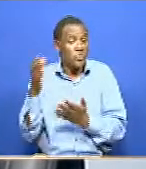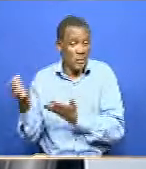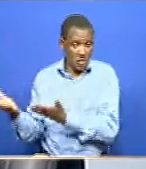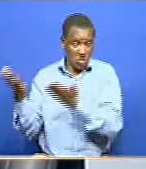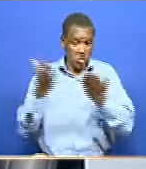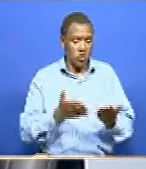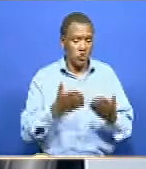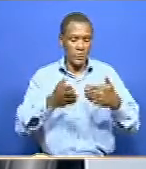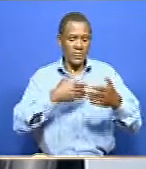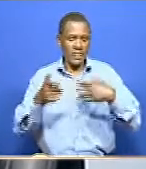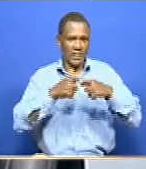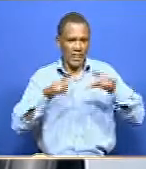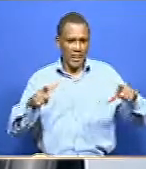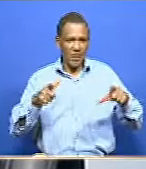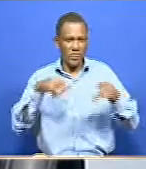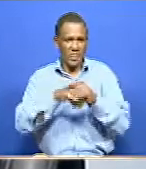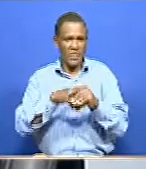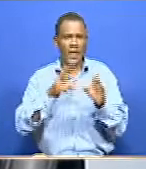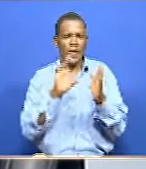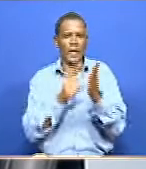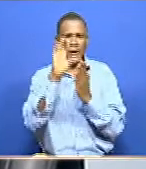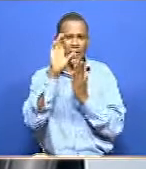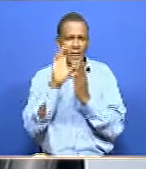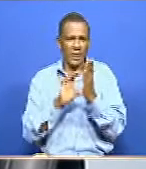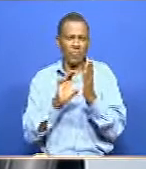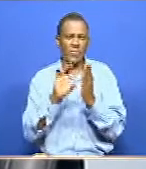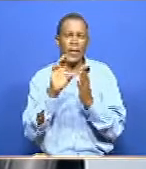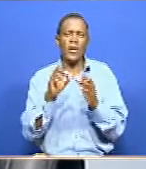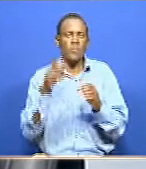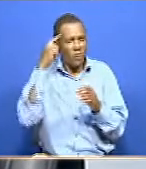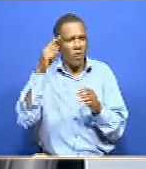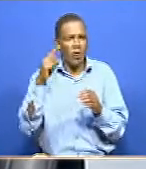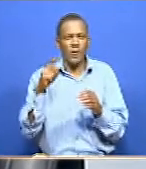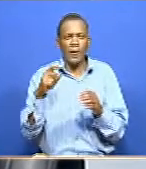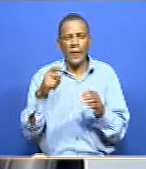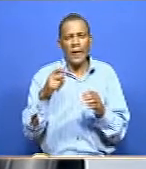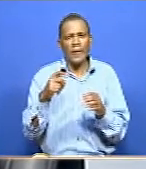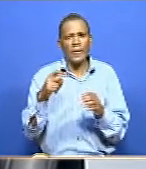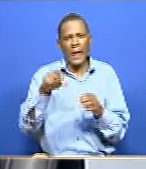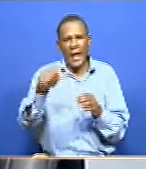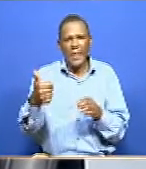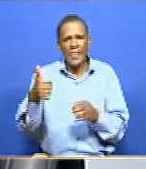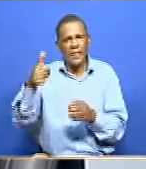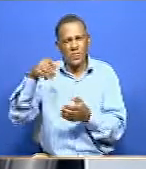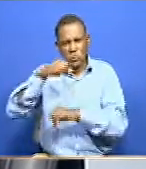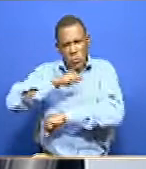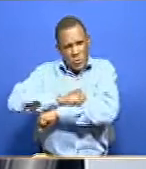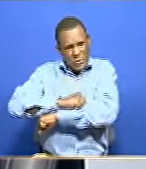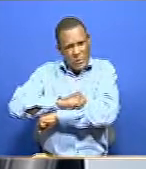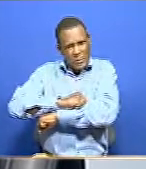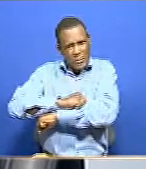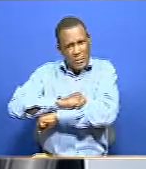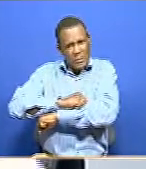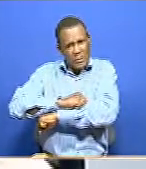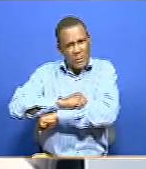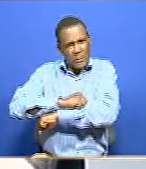into the curriculum, regular school? Because don't forget, sign language is, you know, a language that